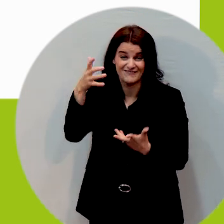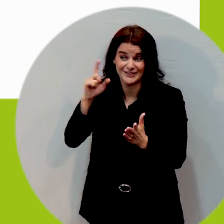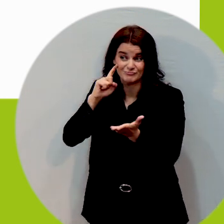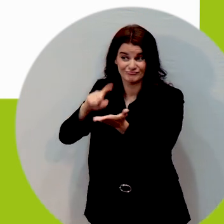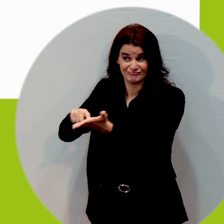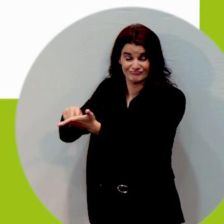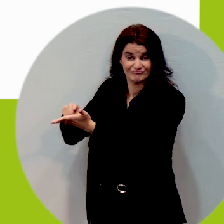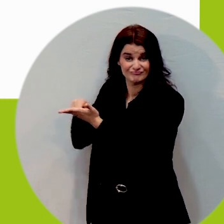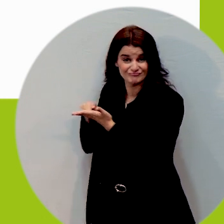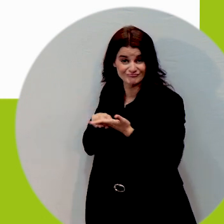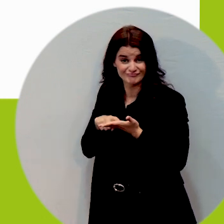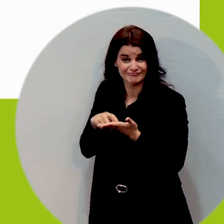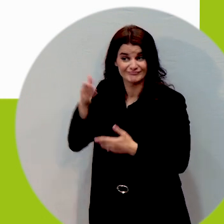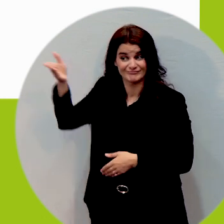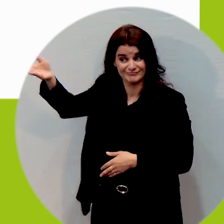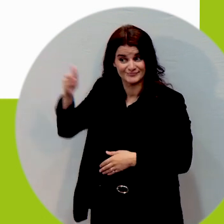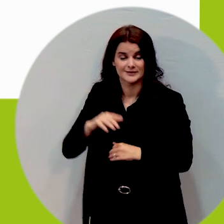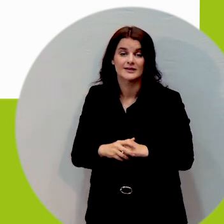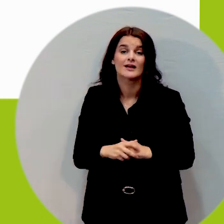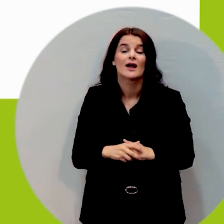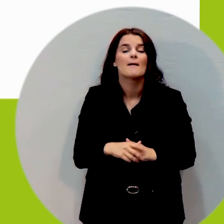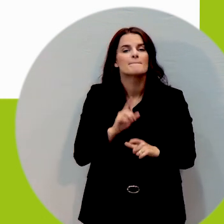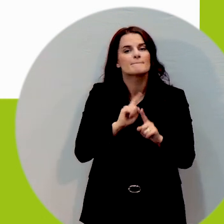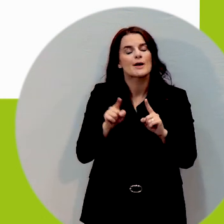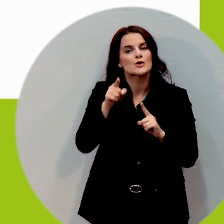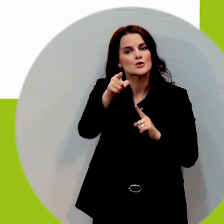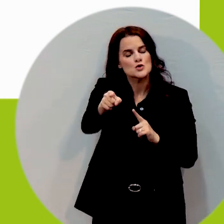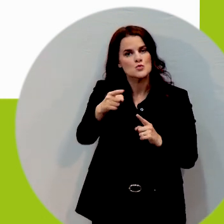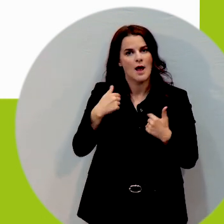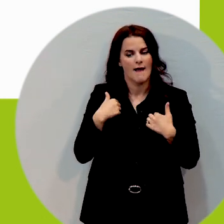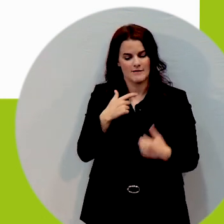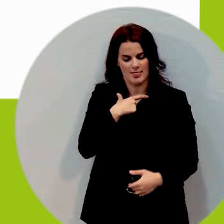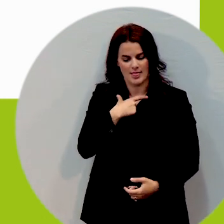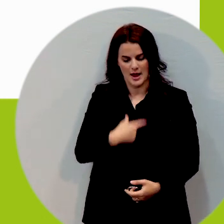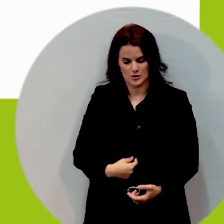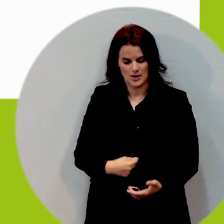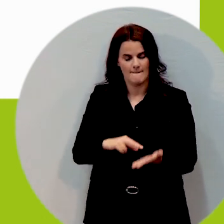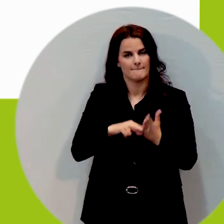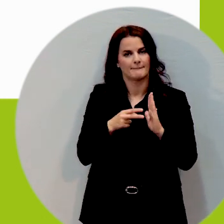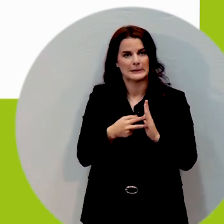require assistance i have a hidden disability bear with me